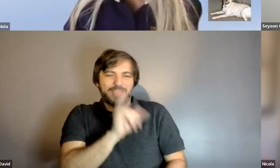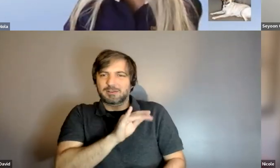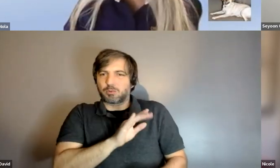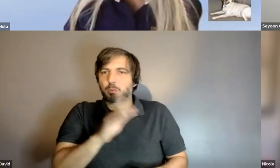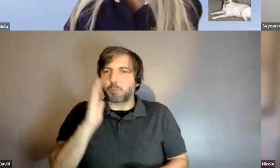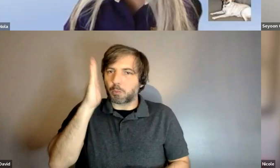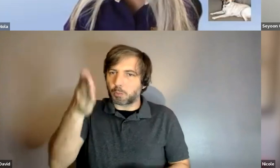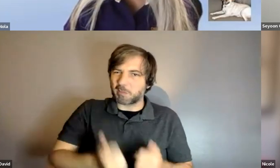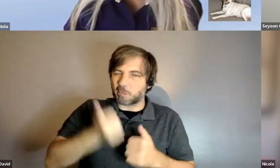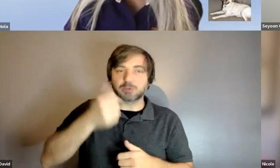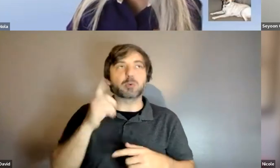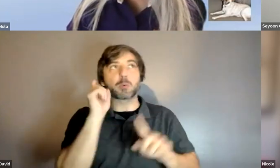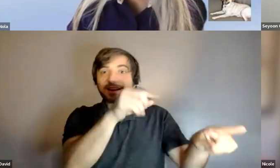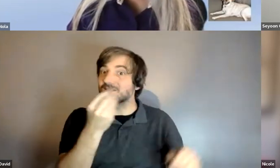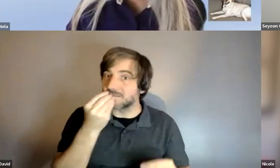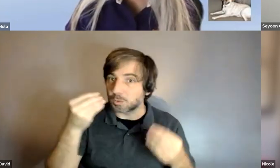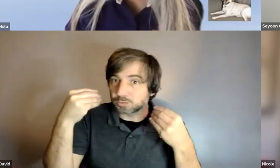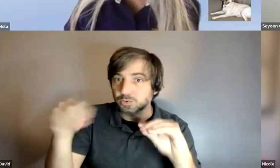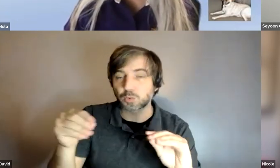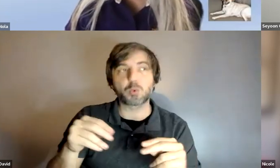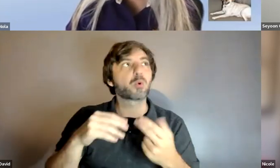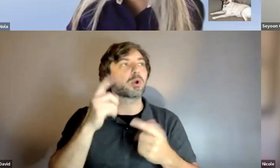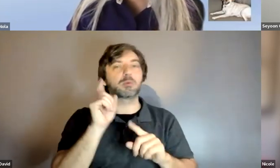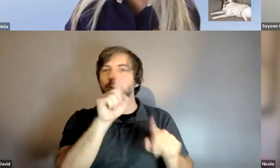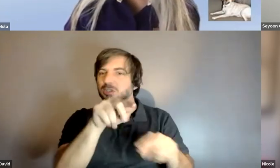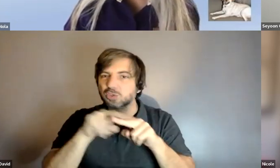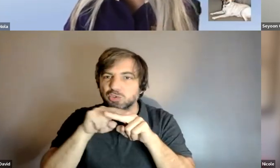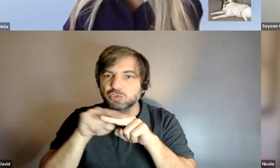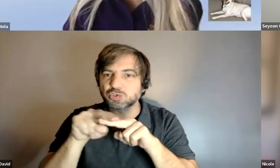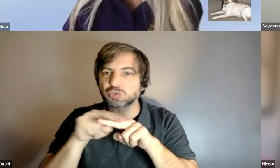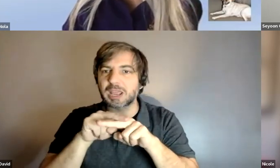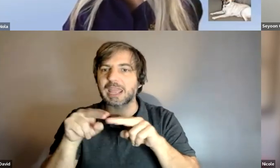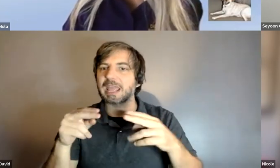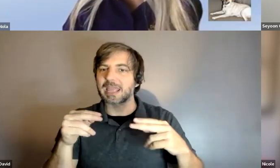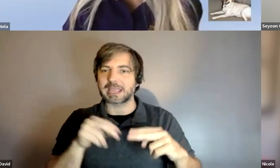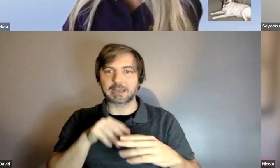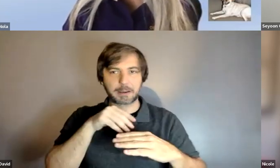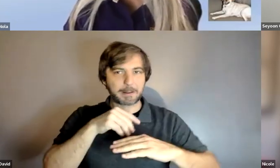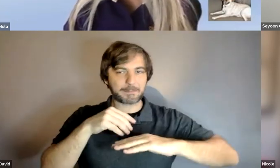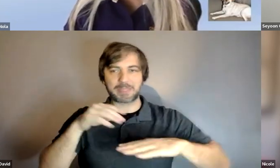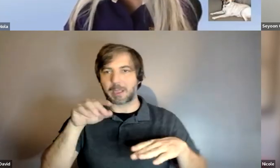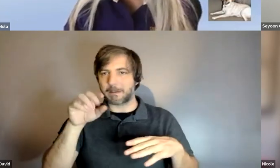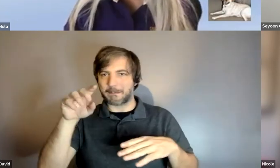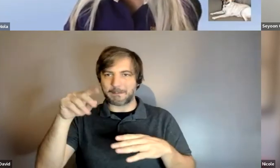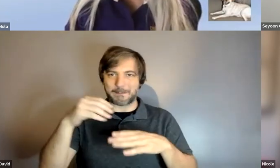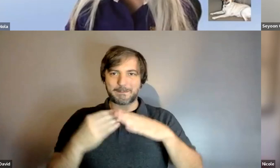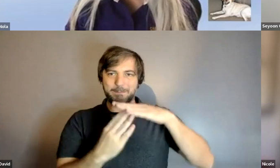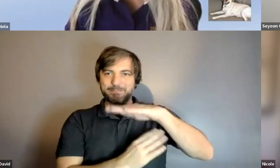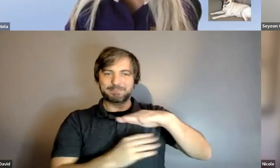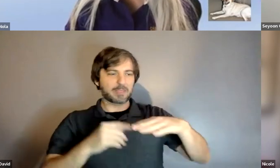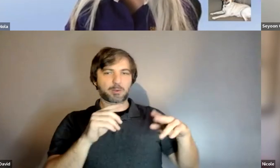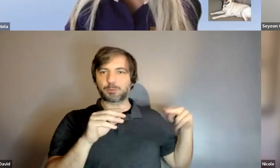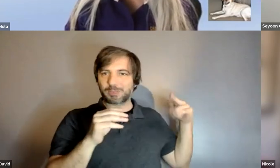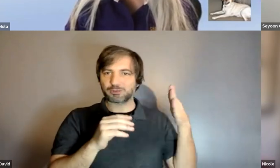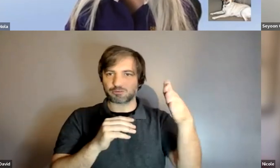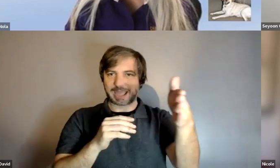stores we've been out on the on the train platform oregon and portland actually has really great public transit because i've told them i'm